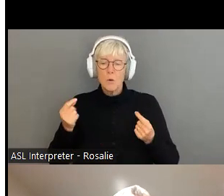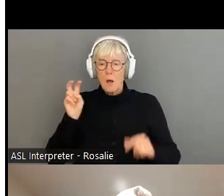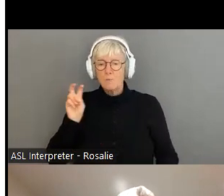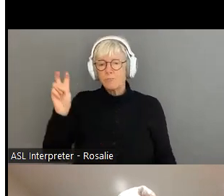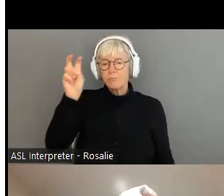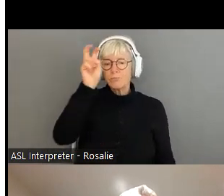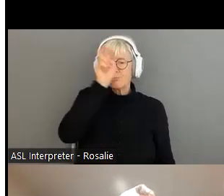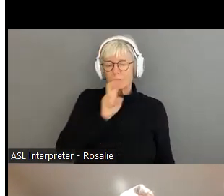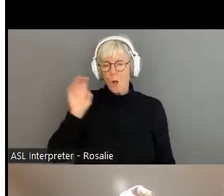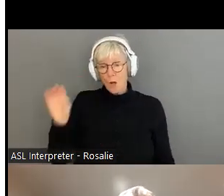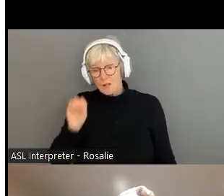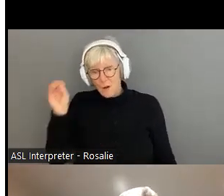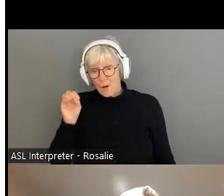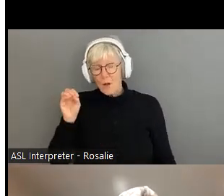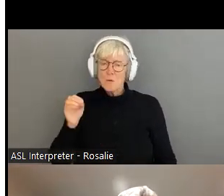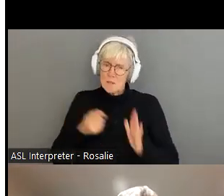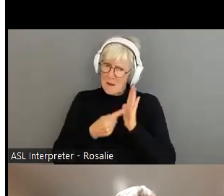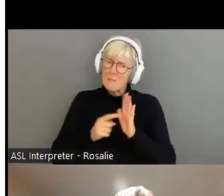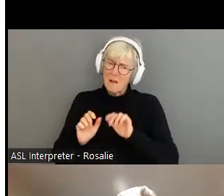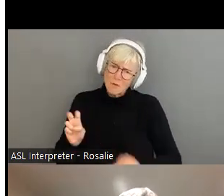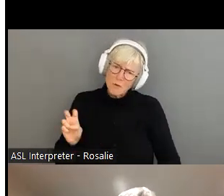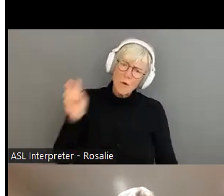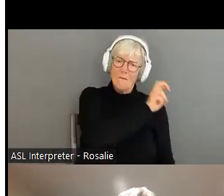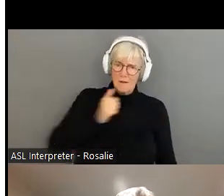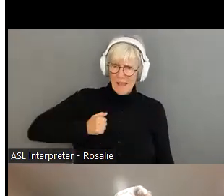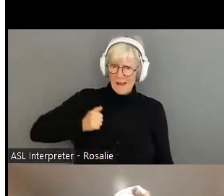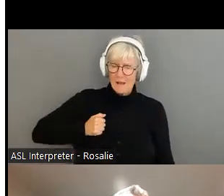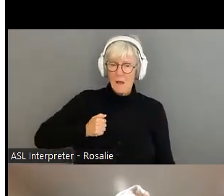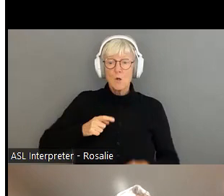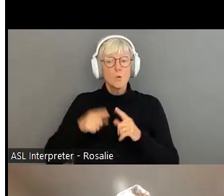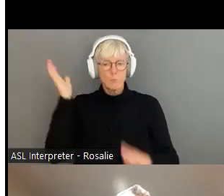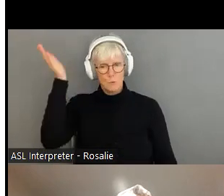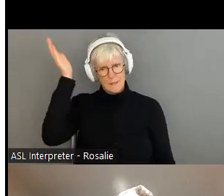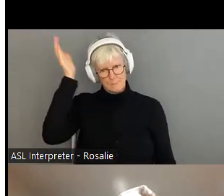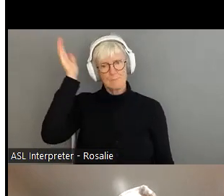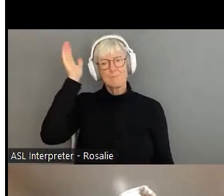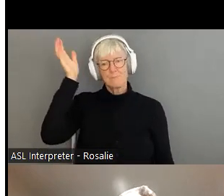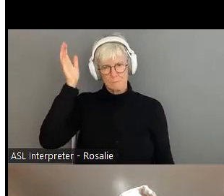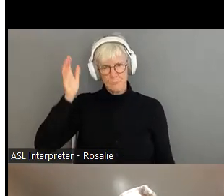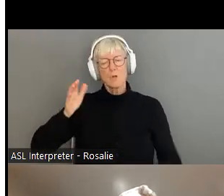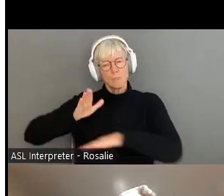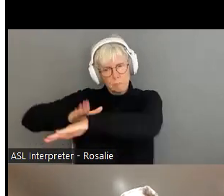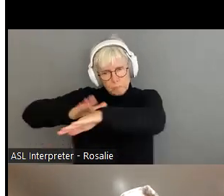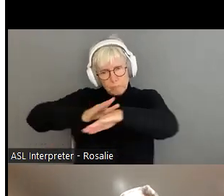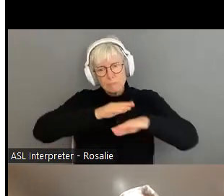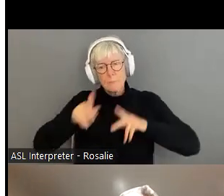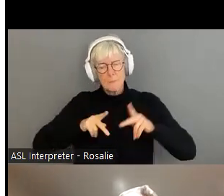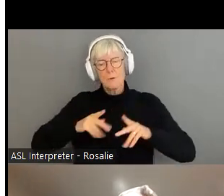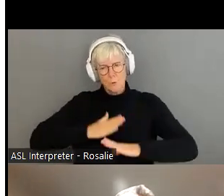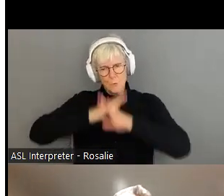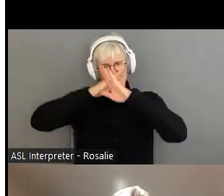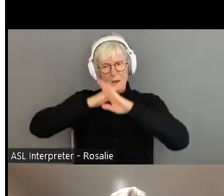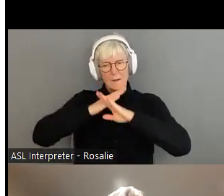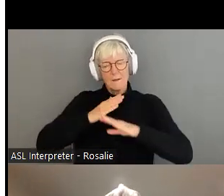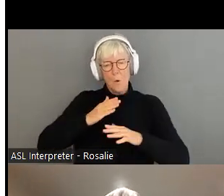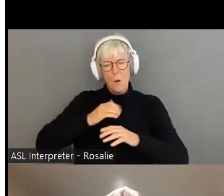around Canada and do fraud prevention presentations, kind of like the one I'm doing today. Now, there's, you know, in a lot of cases, these